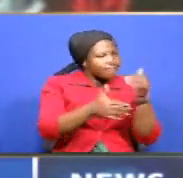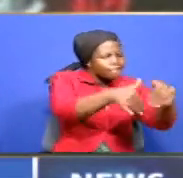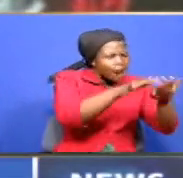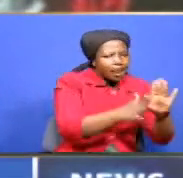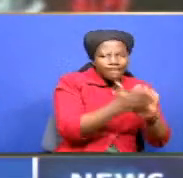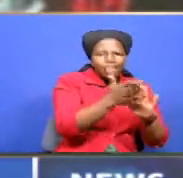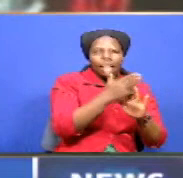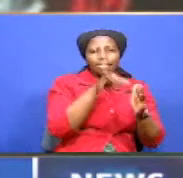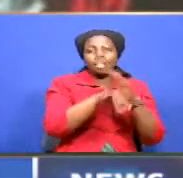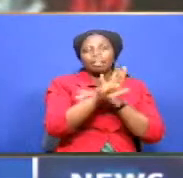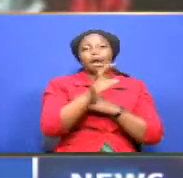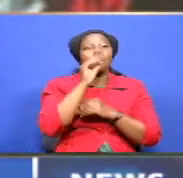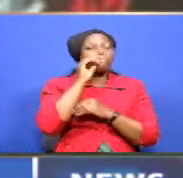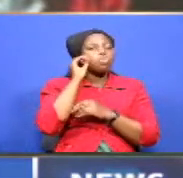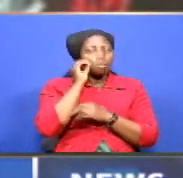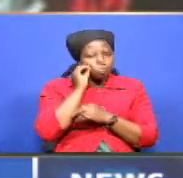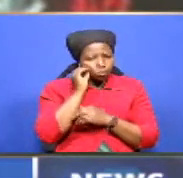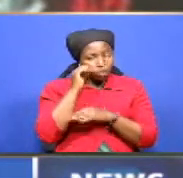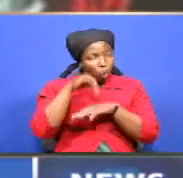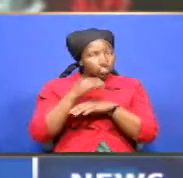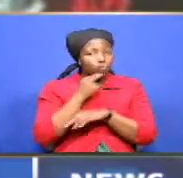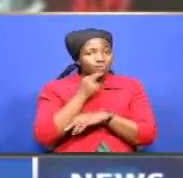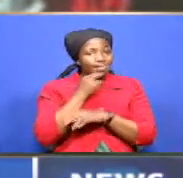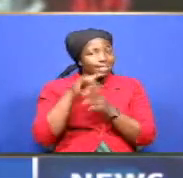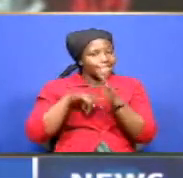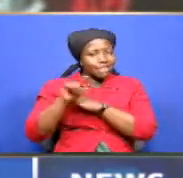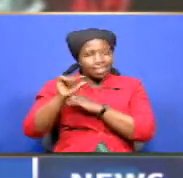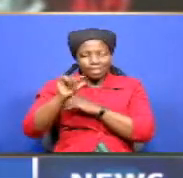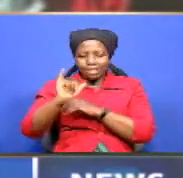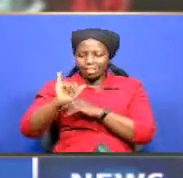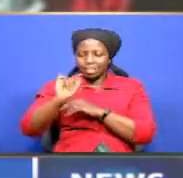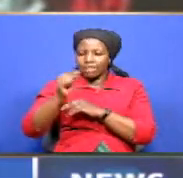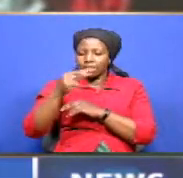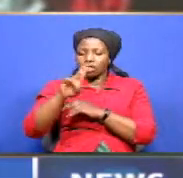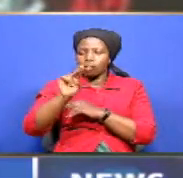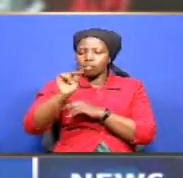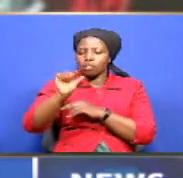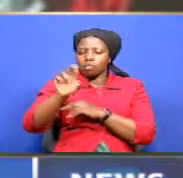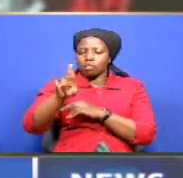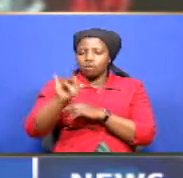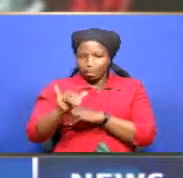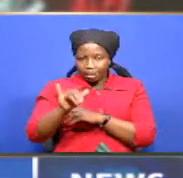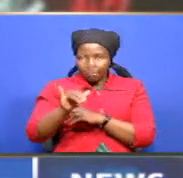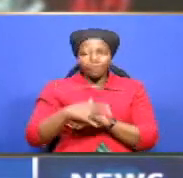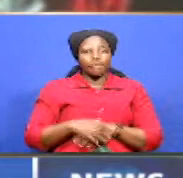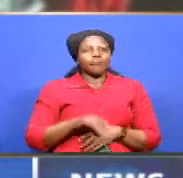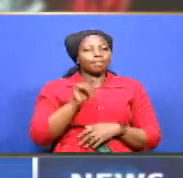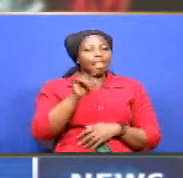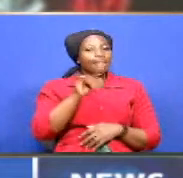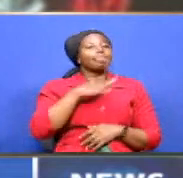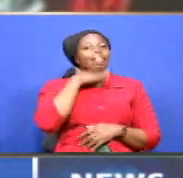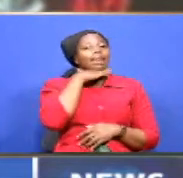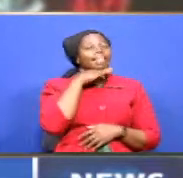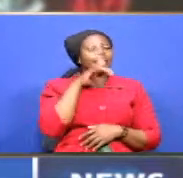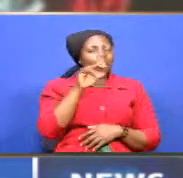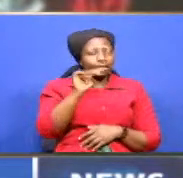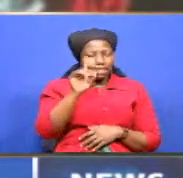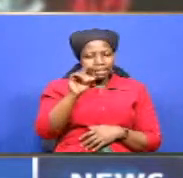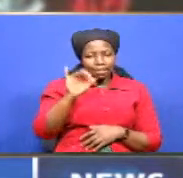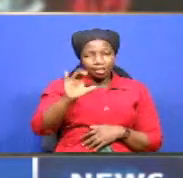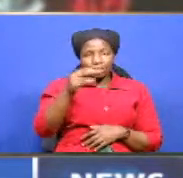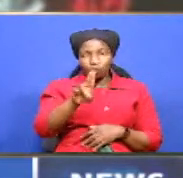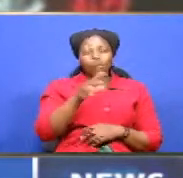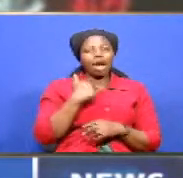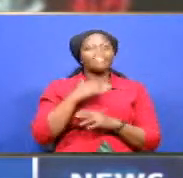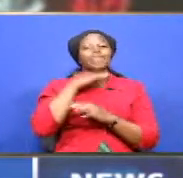at his home in a Ryani village, Gidongori constituency. Now, the late Stanley Ndishu is said to have died on Saturday